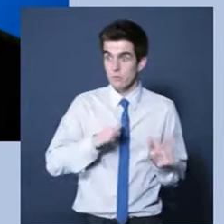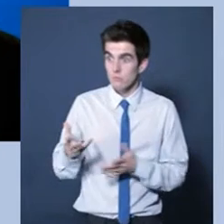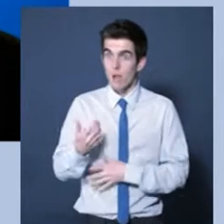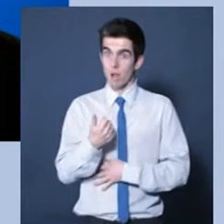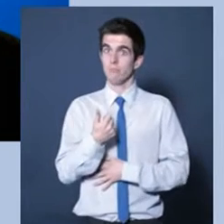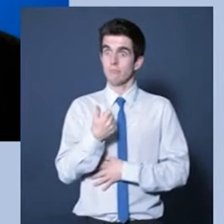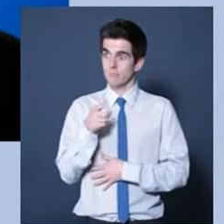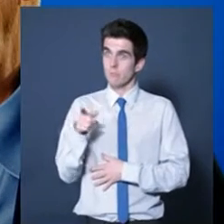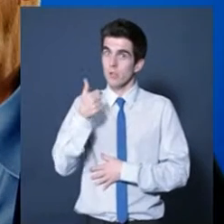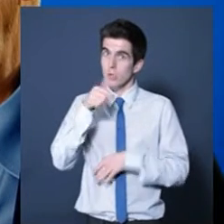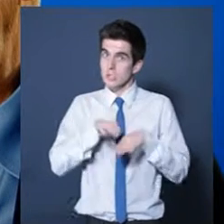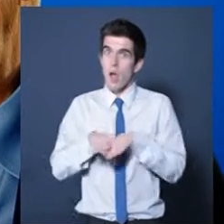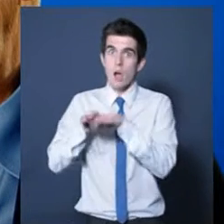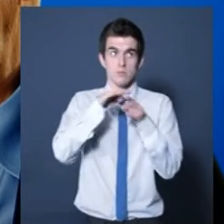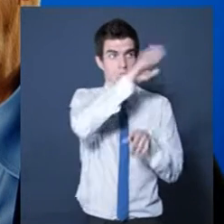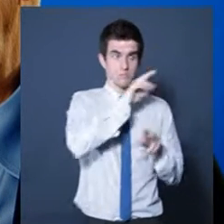delivering a good standard to everybody.